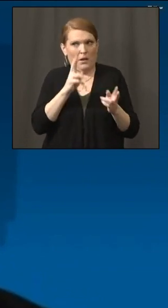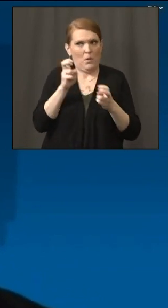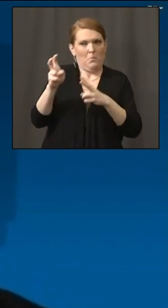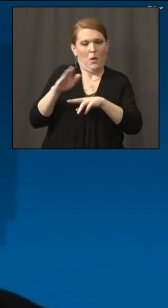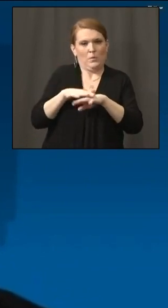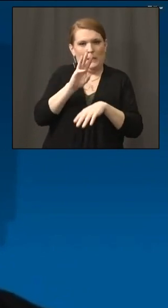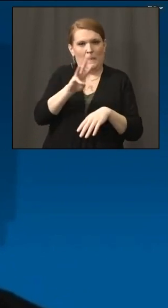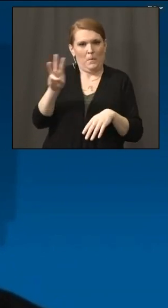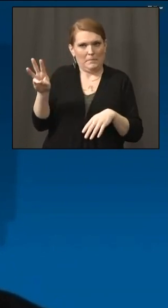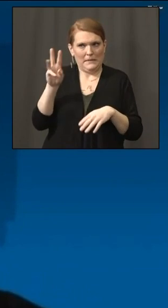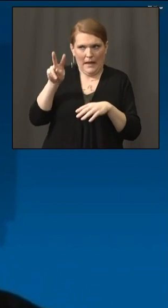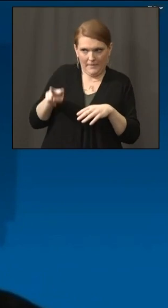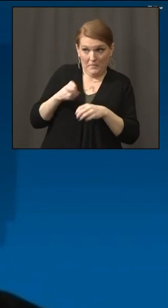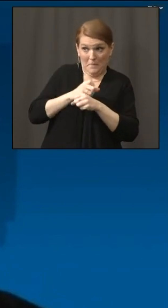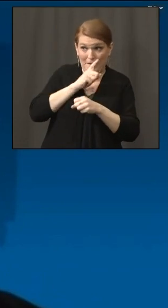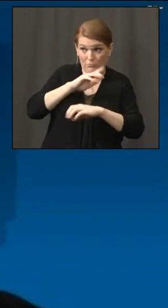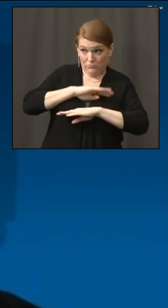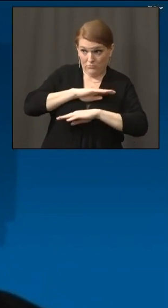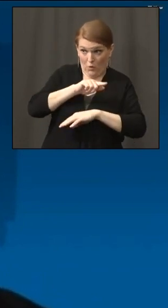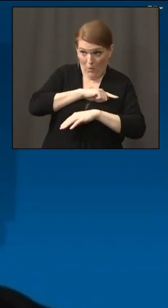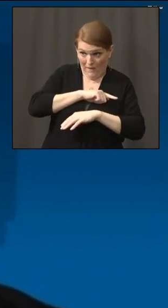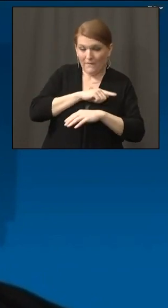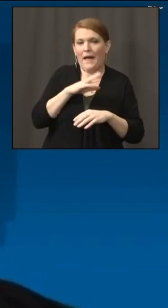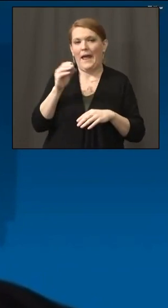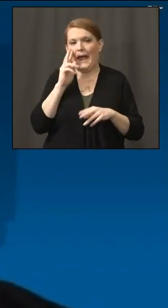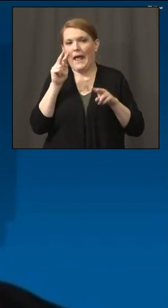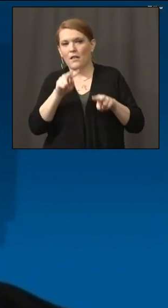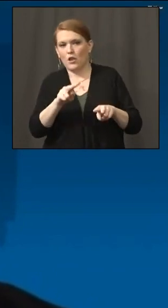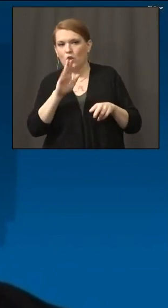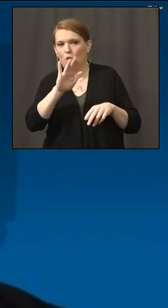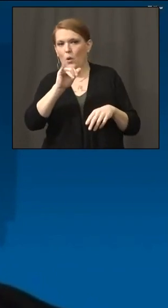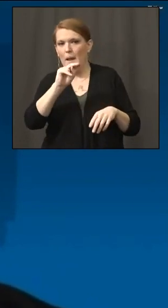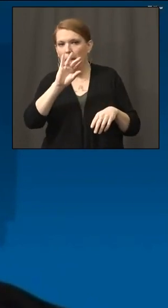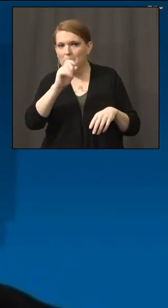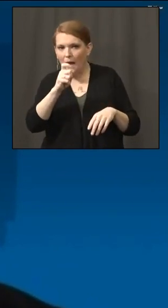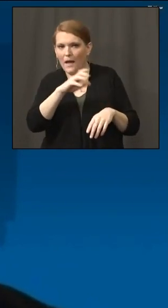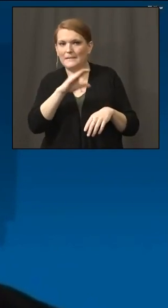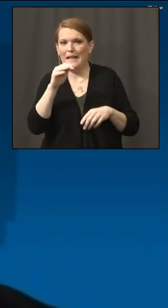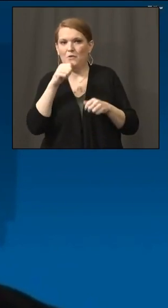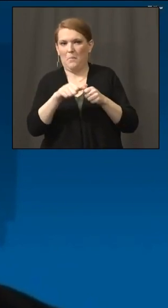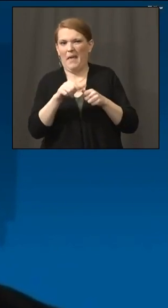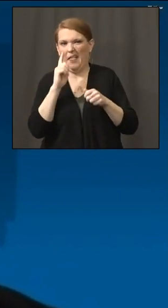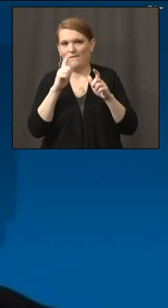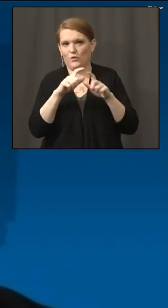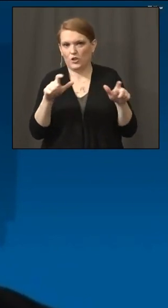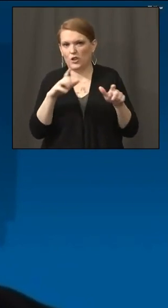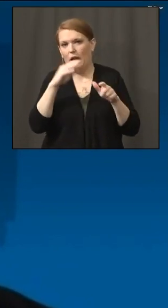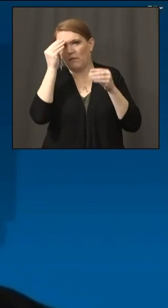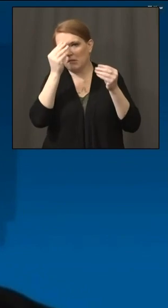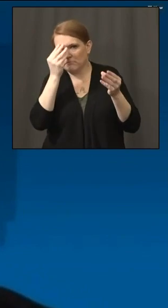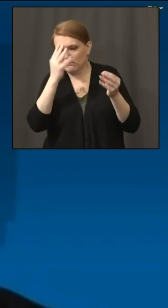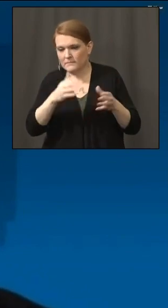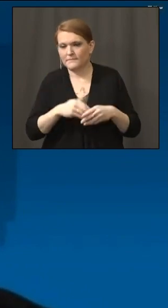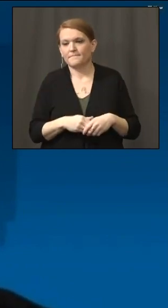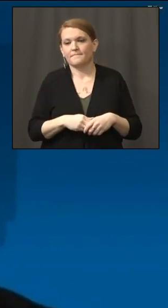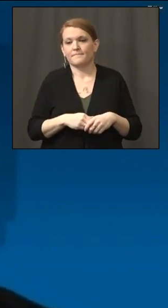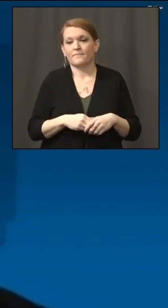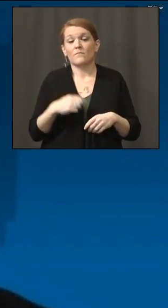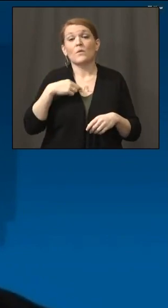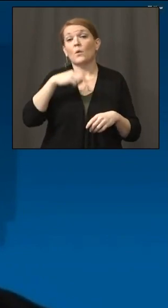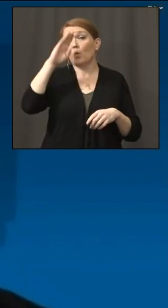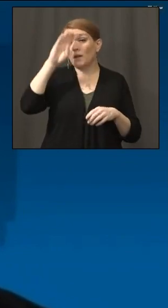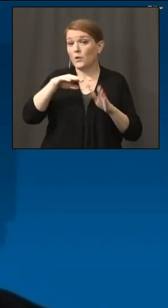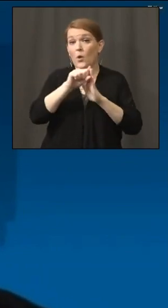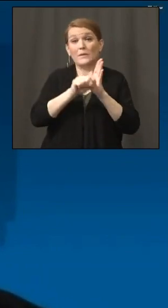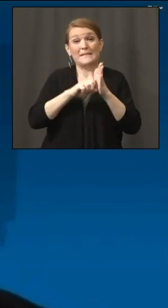and your mail for that check. We know that the state programs that we've designed to date have not